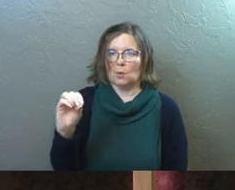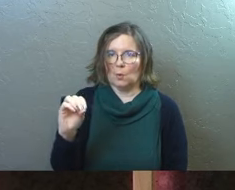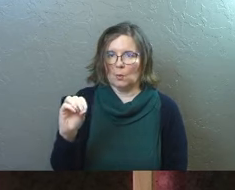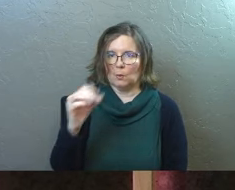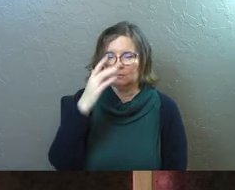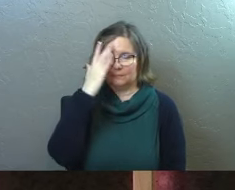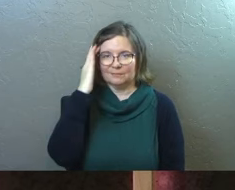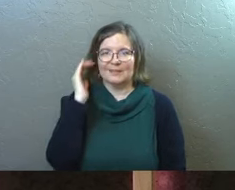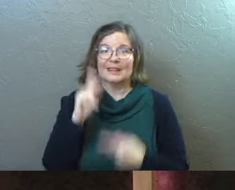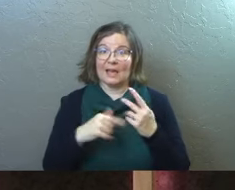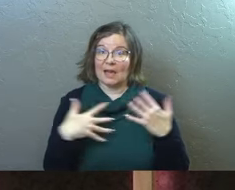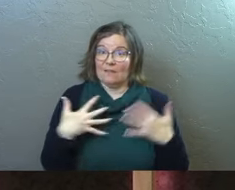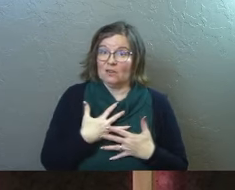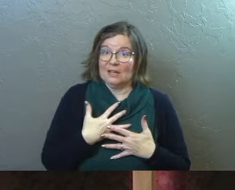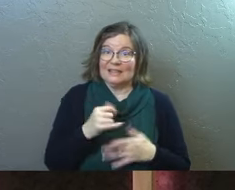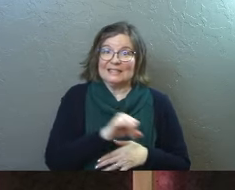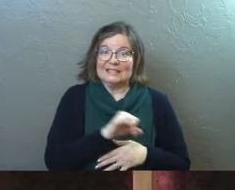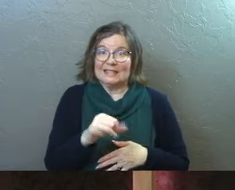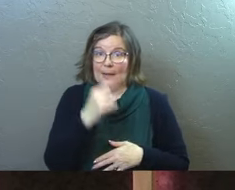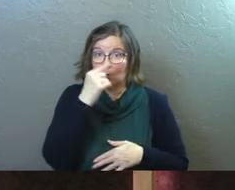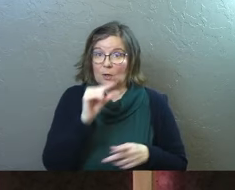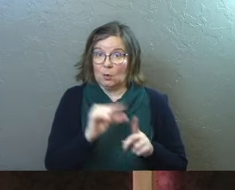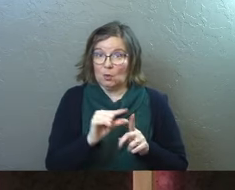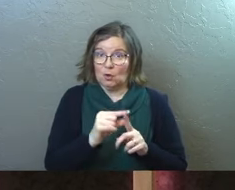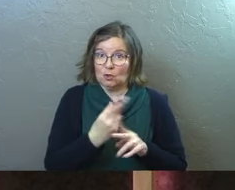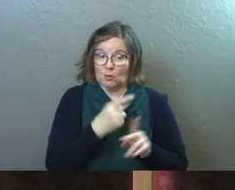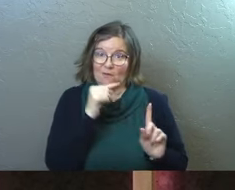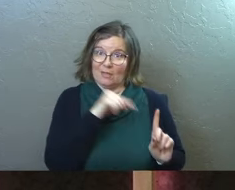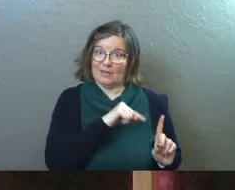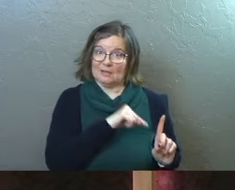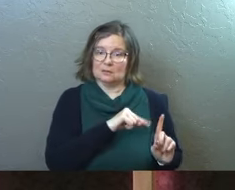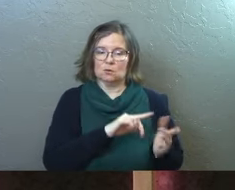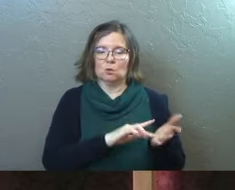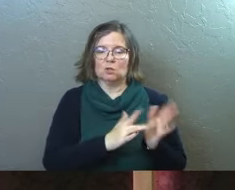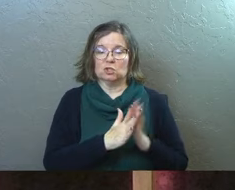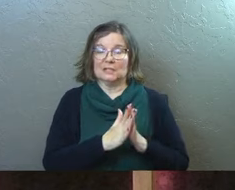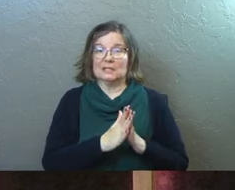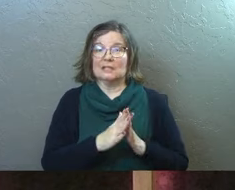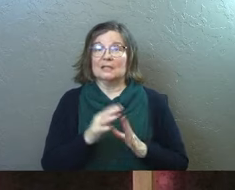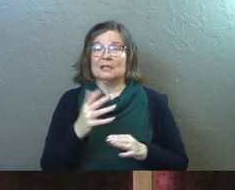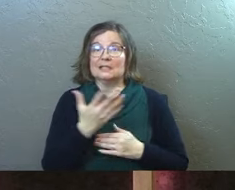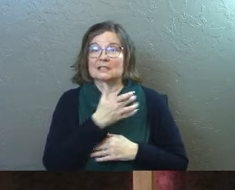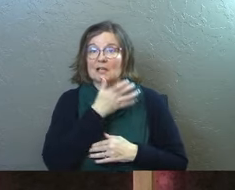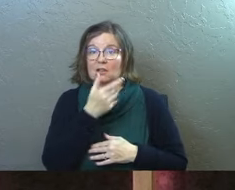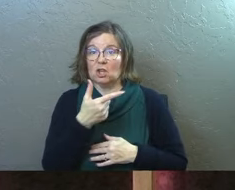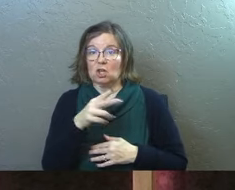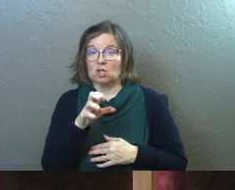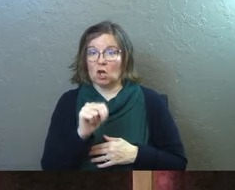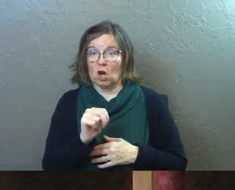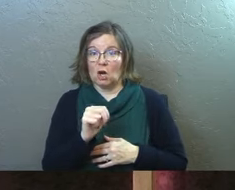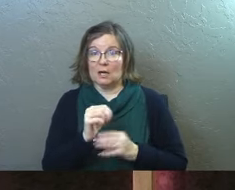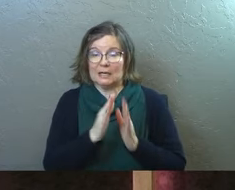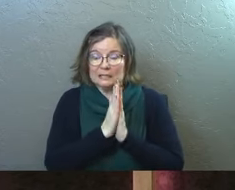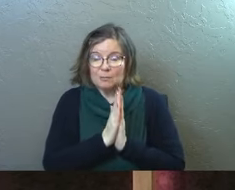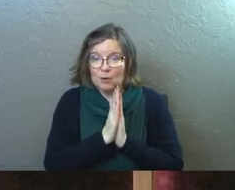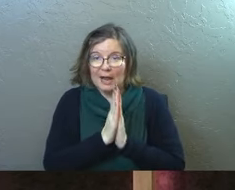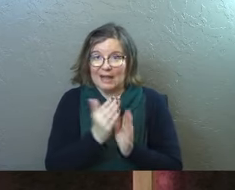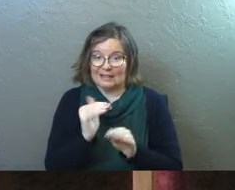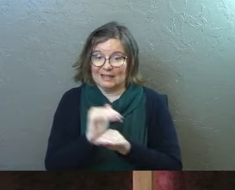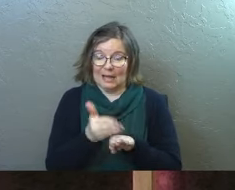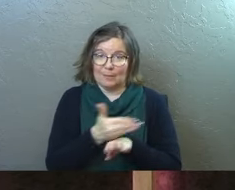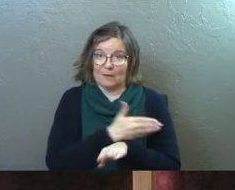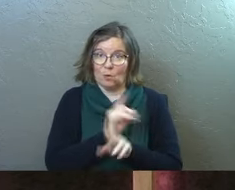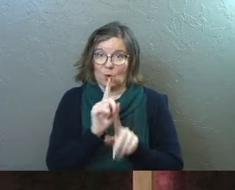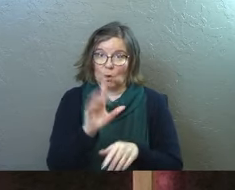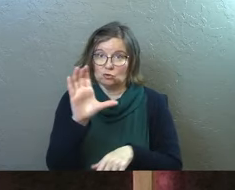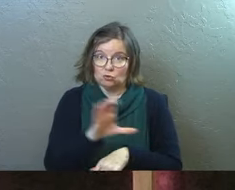they were that kind of freaked out. That's the same Greek word. And then when Jesus is in Gethsemane and he's sweating drops of blood because he's about